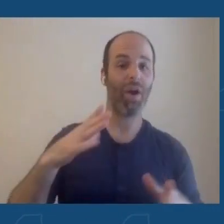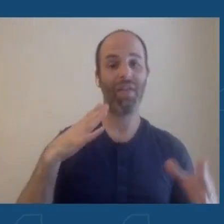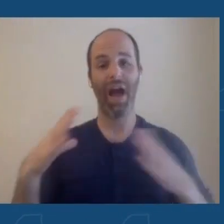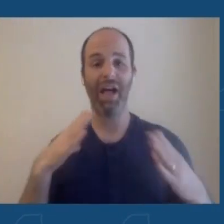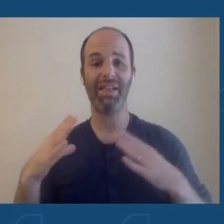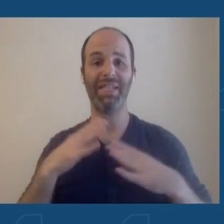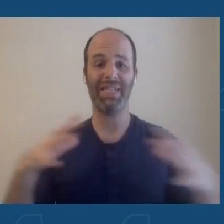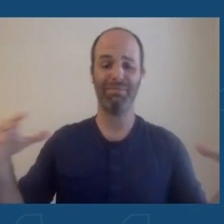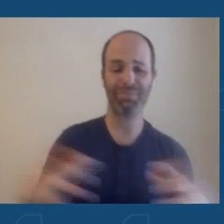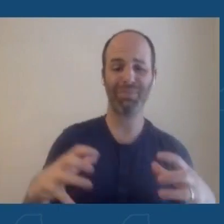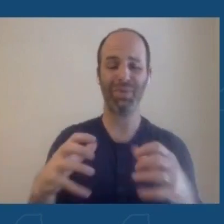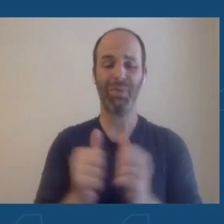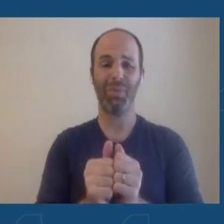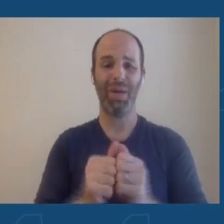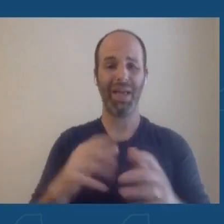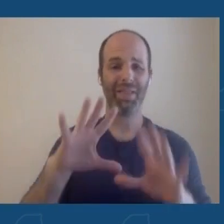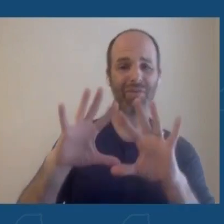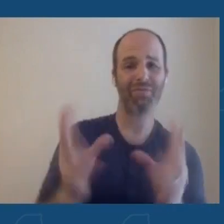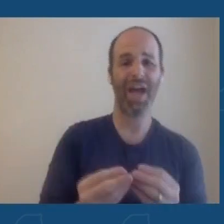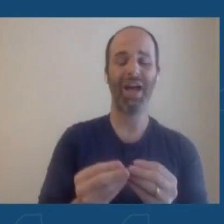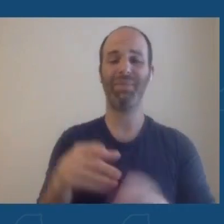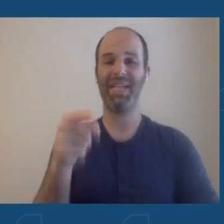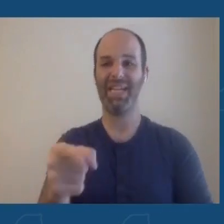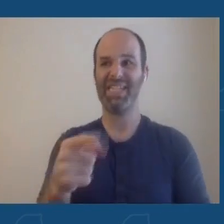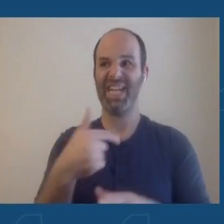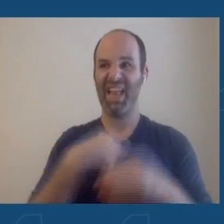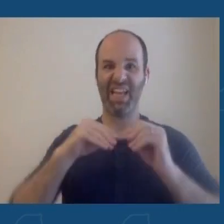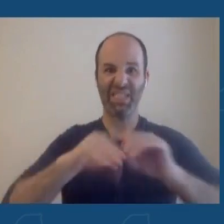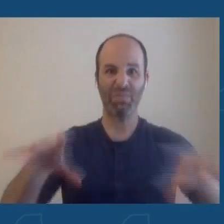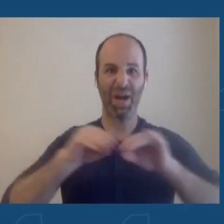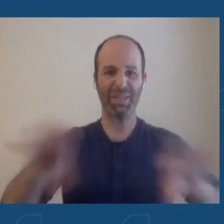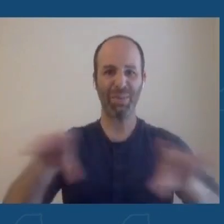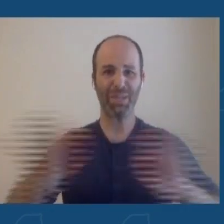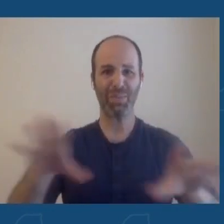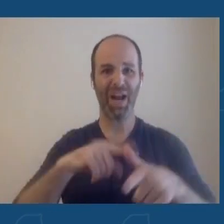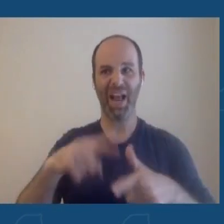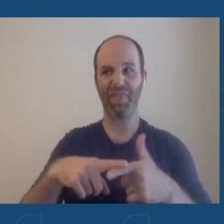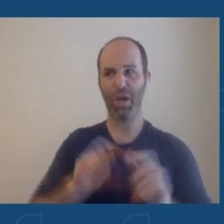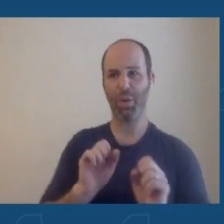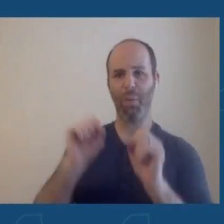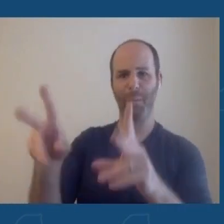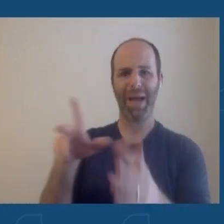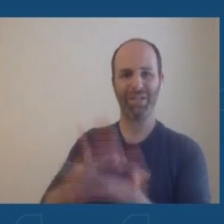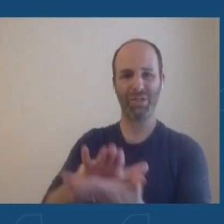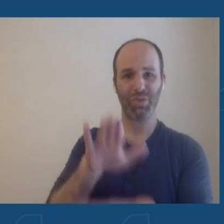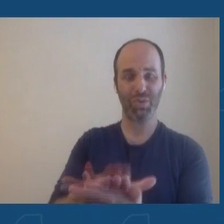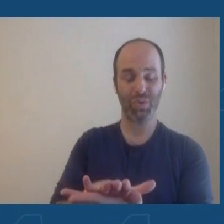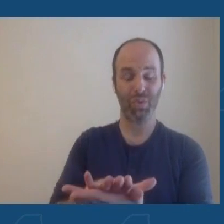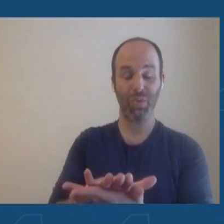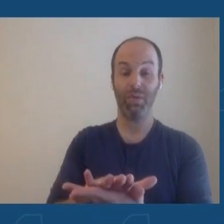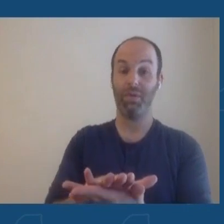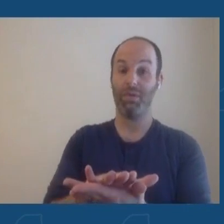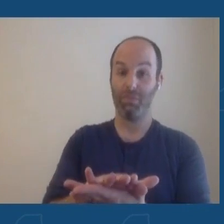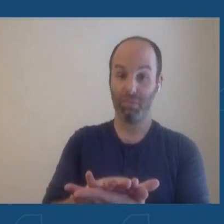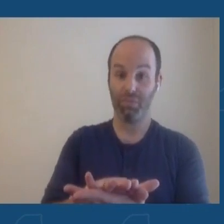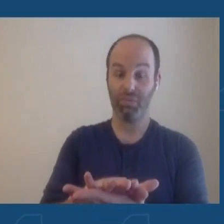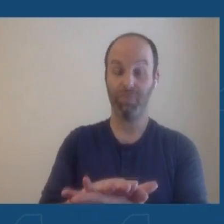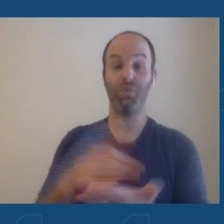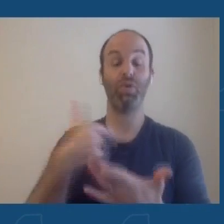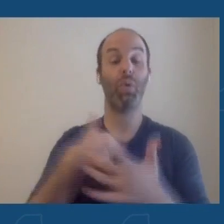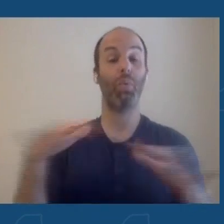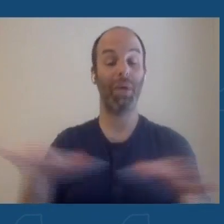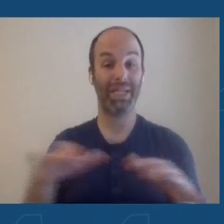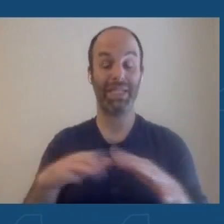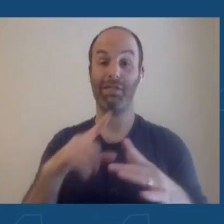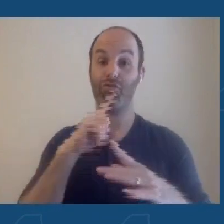super spreader events around the holidays, and then kids returning to school shortly thereafter. So what we did in a very intense way,